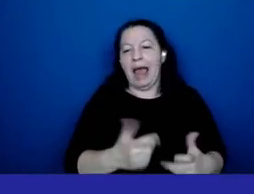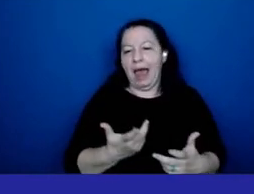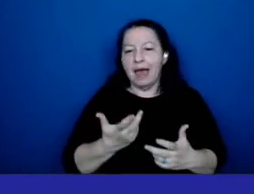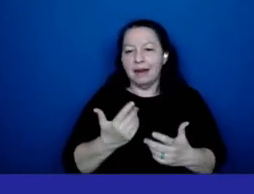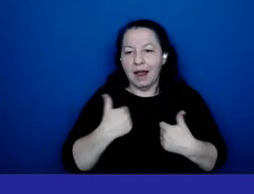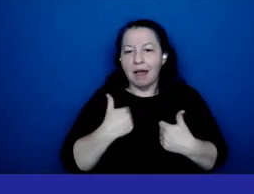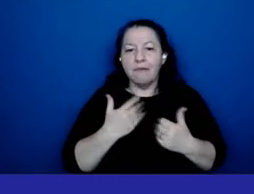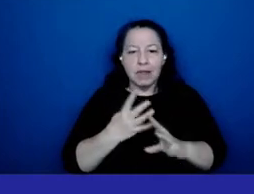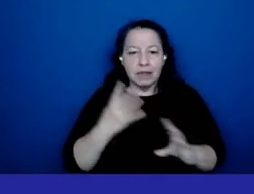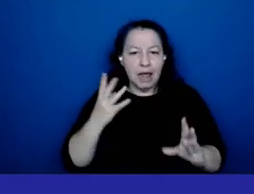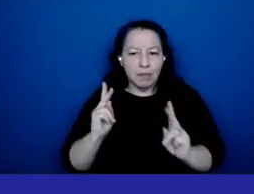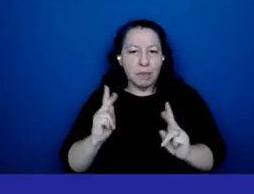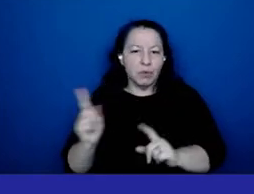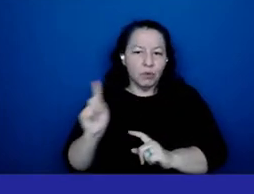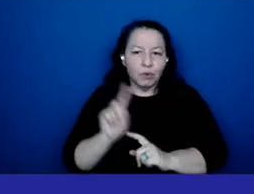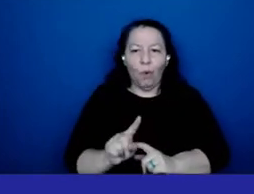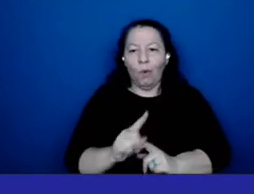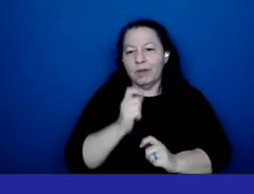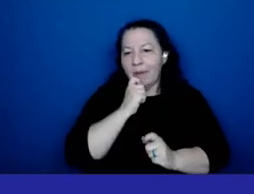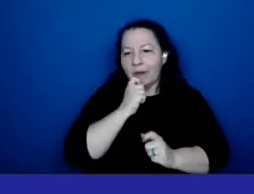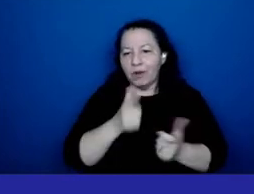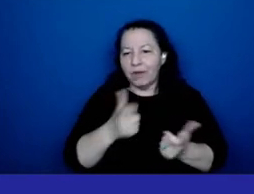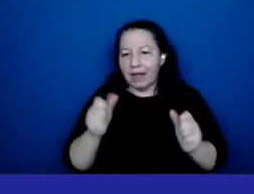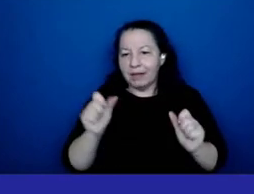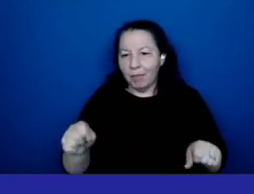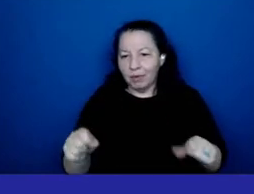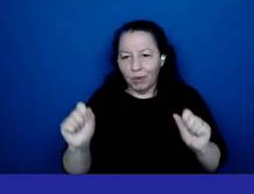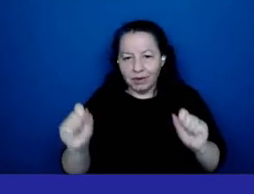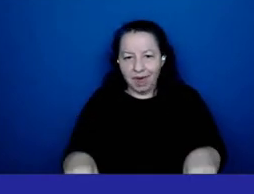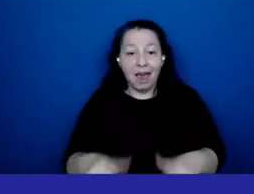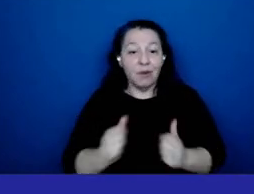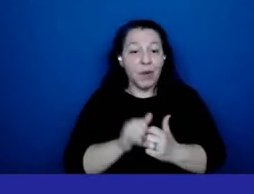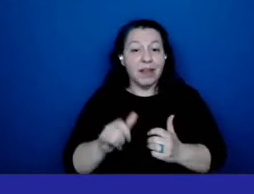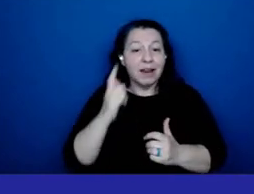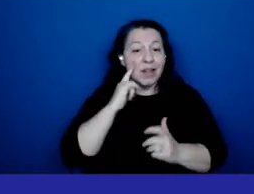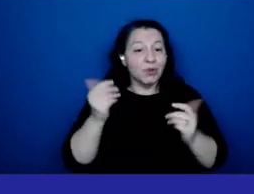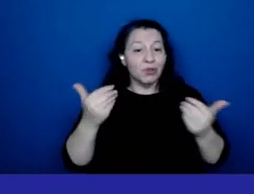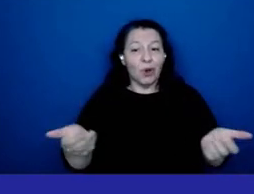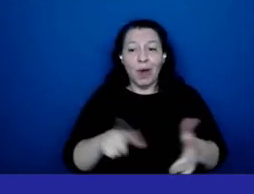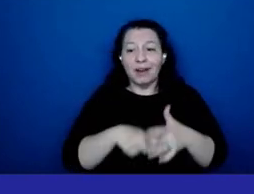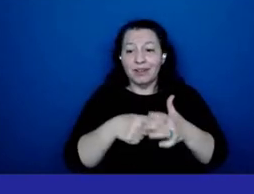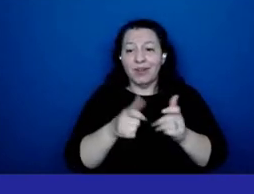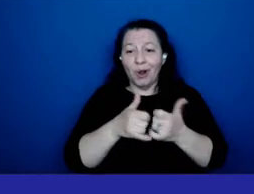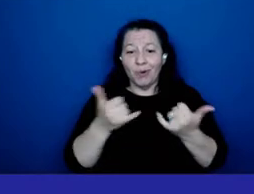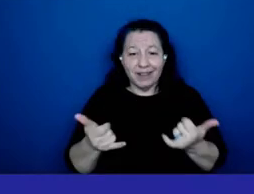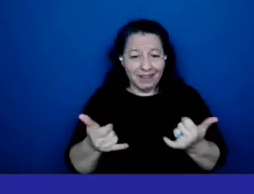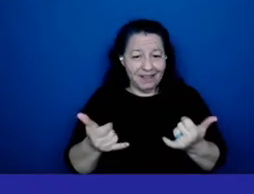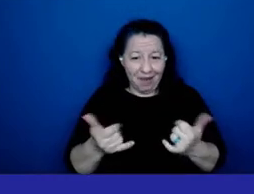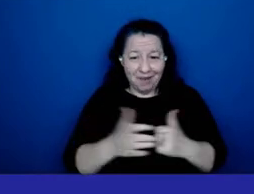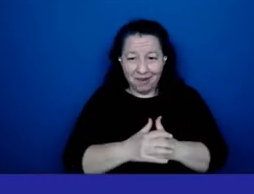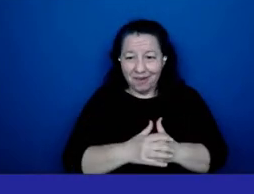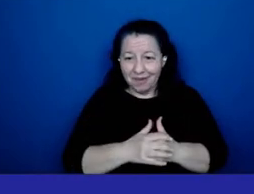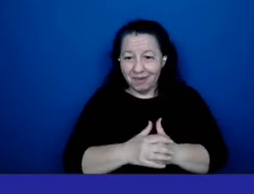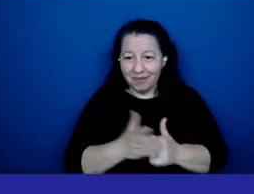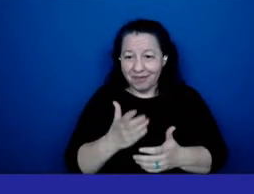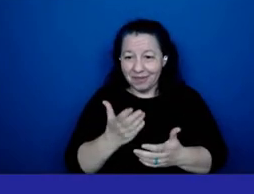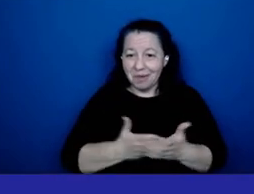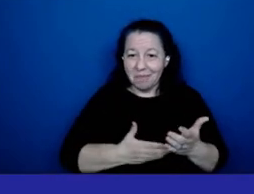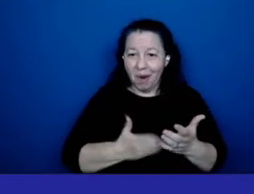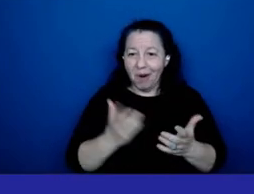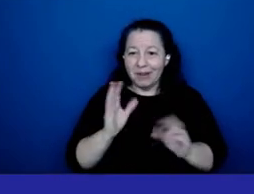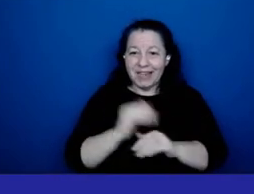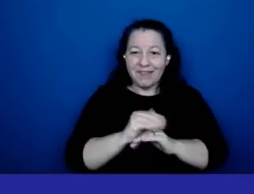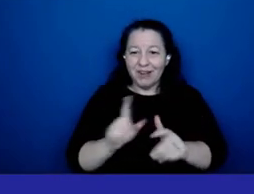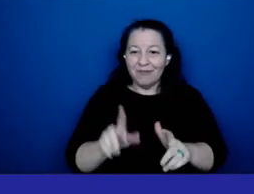as possible so with that i think we should uh get started with this part of the evening um and i will call our first